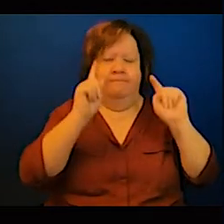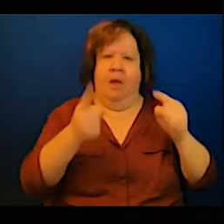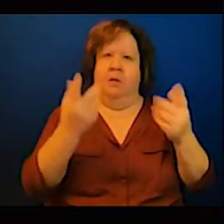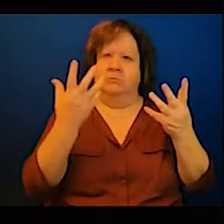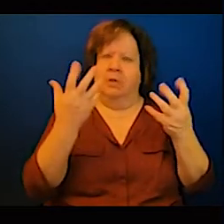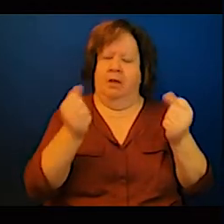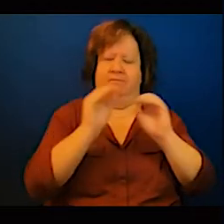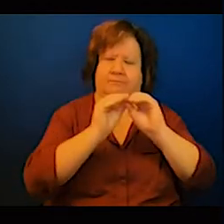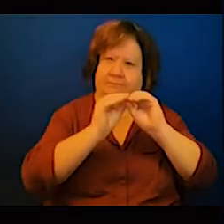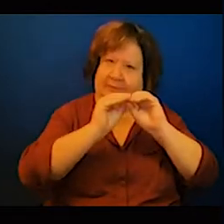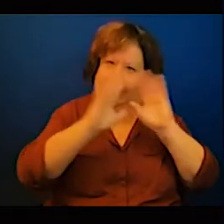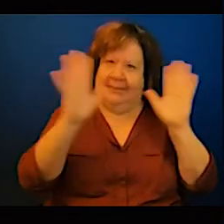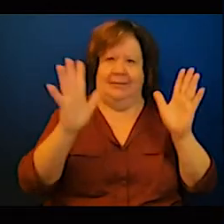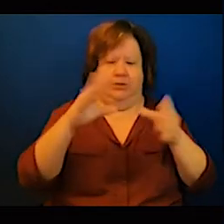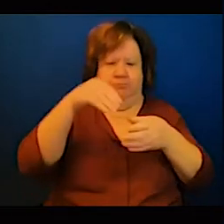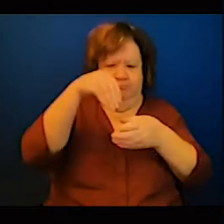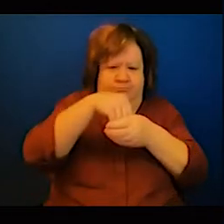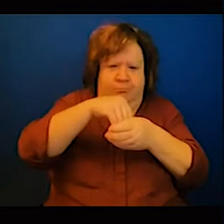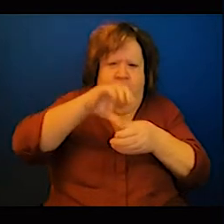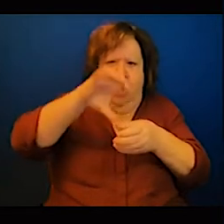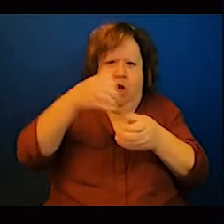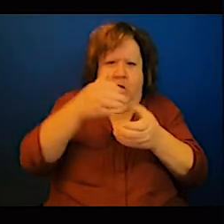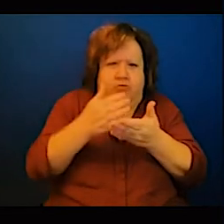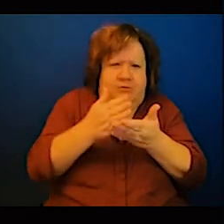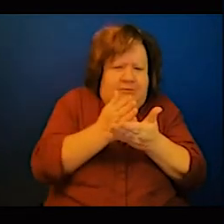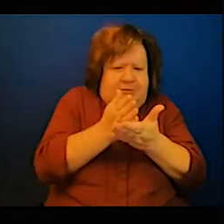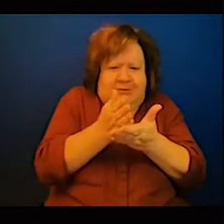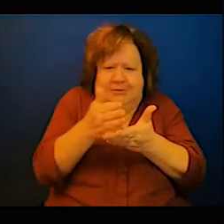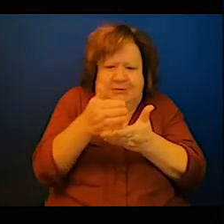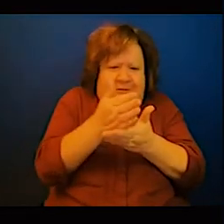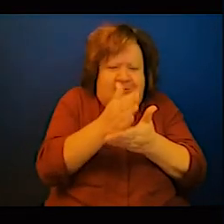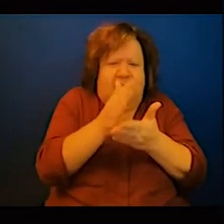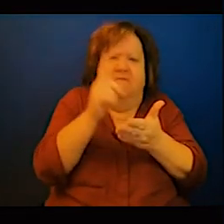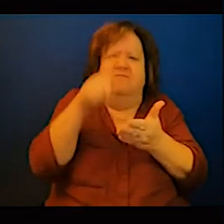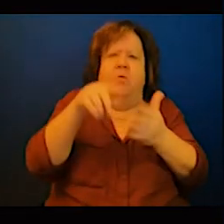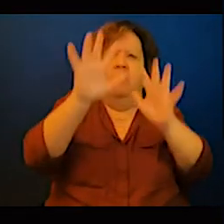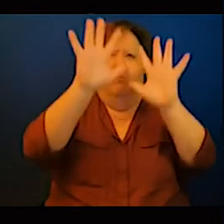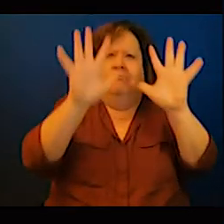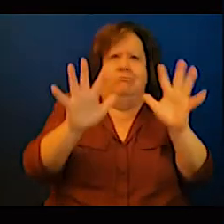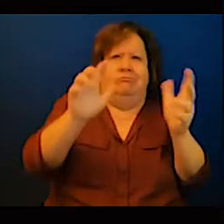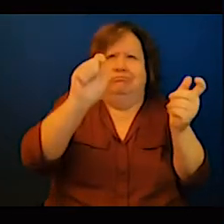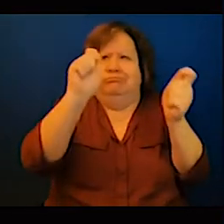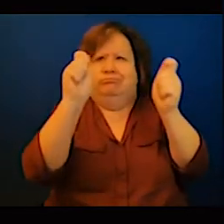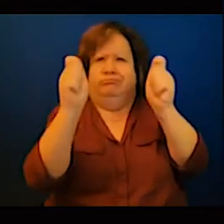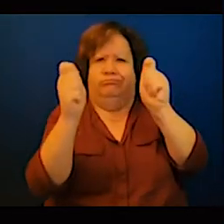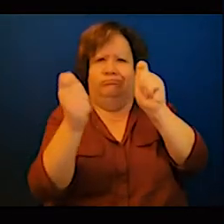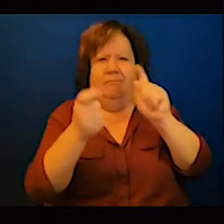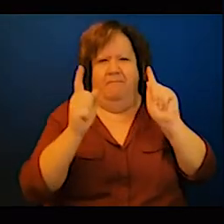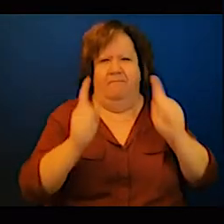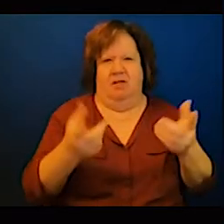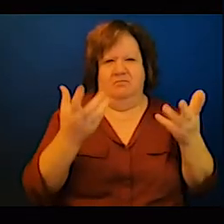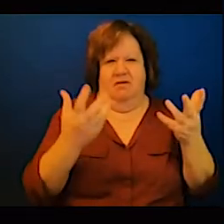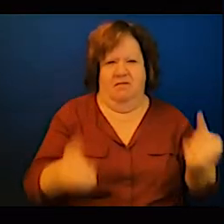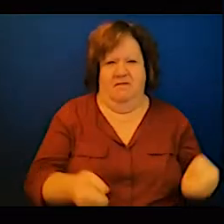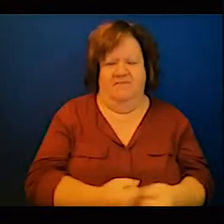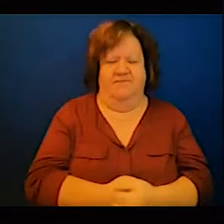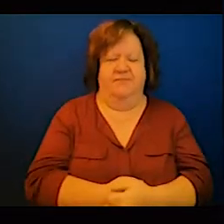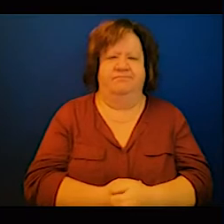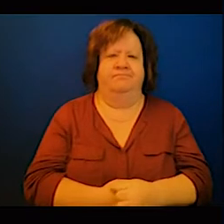sectors of the economy in general, and energy, water,